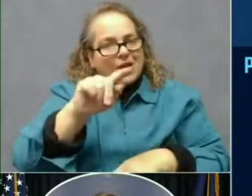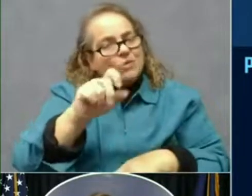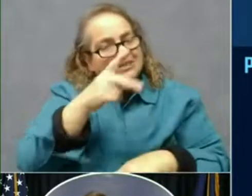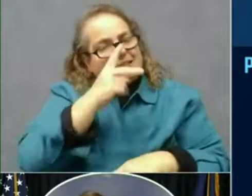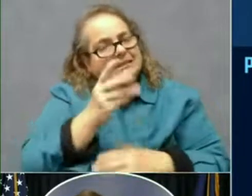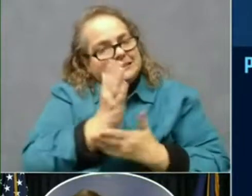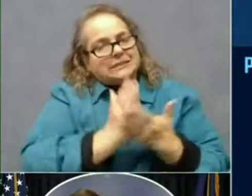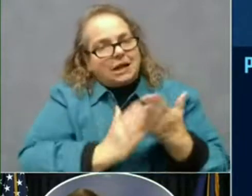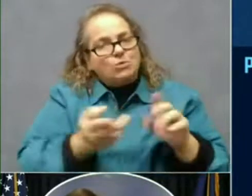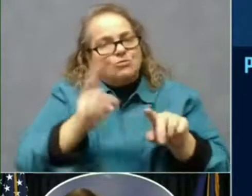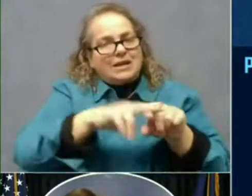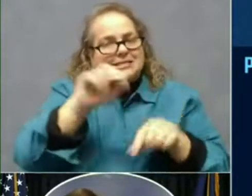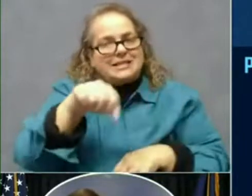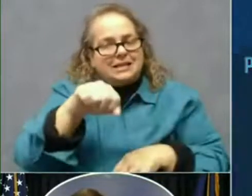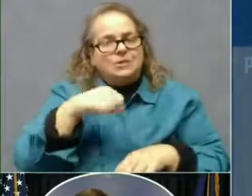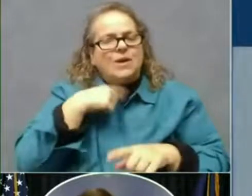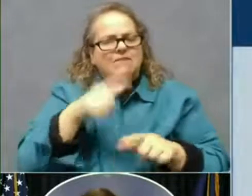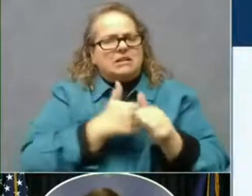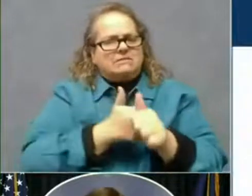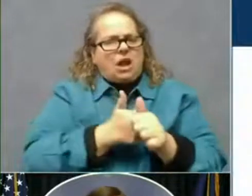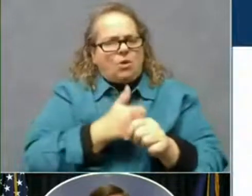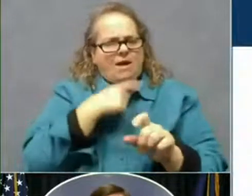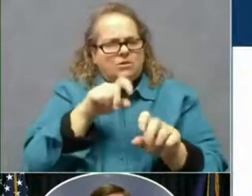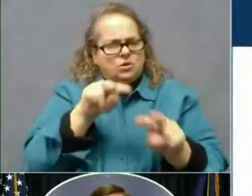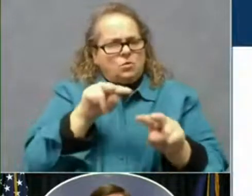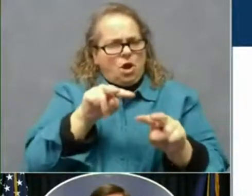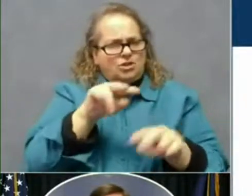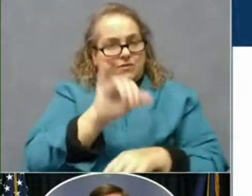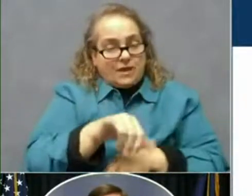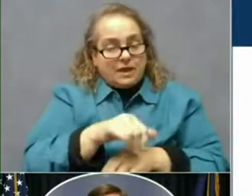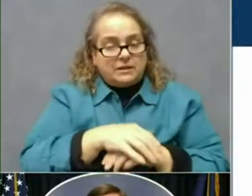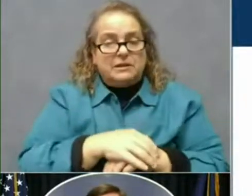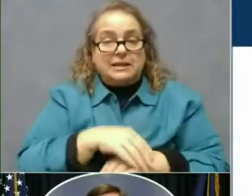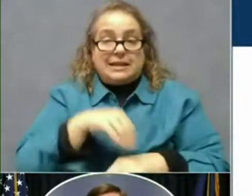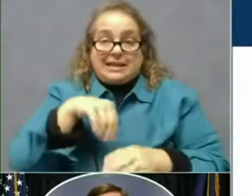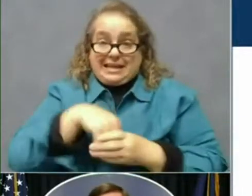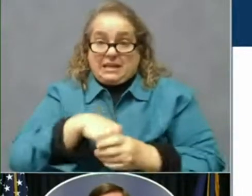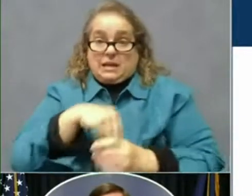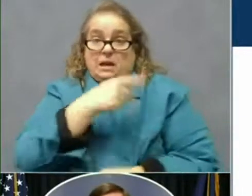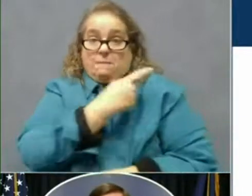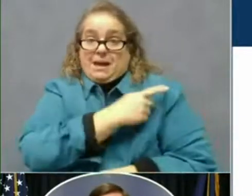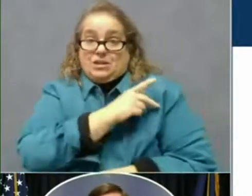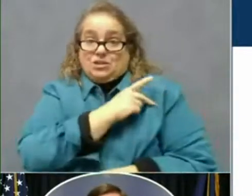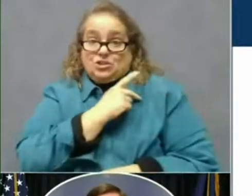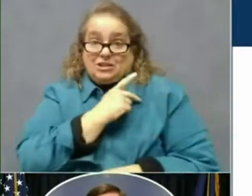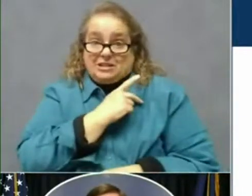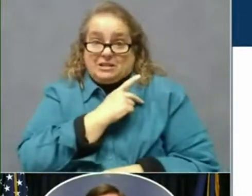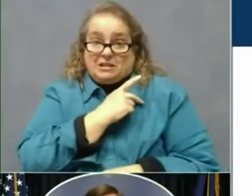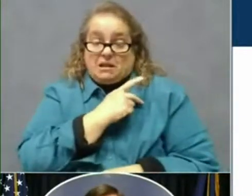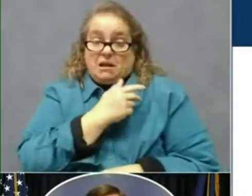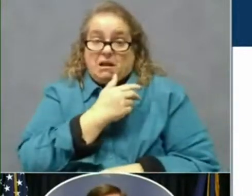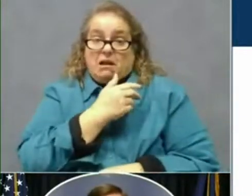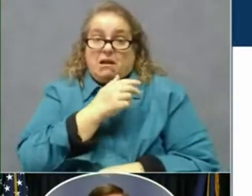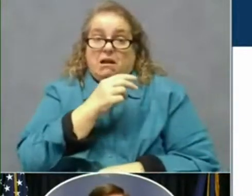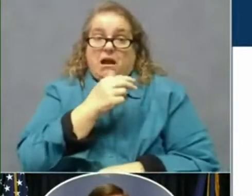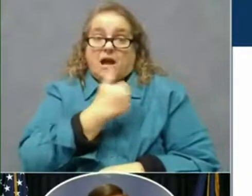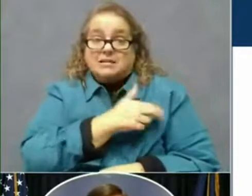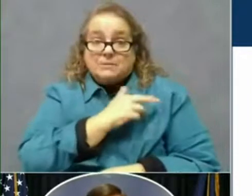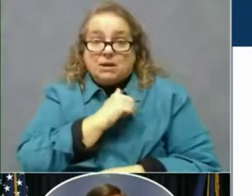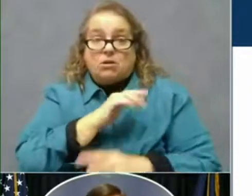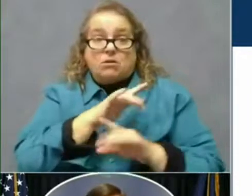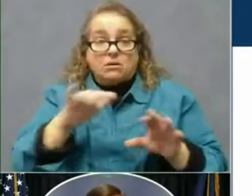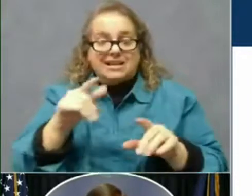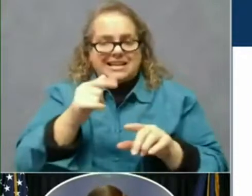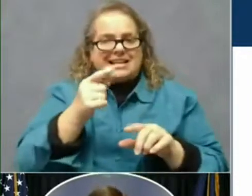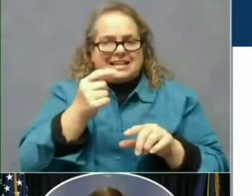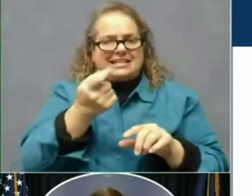When we look at the inpatient census it is up a little bit from where it's been the last couple weeks but still